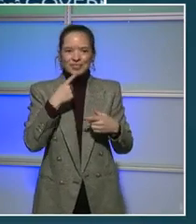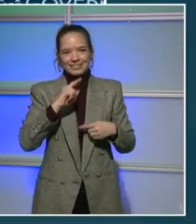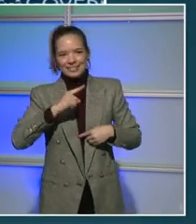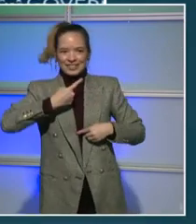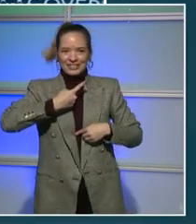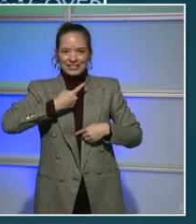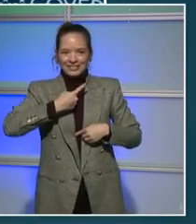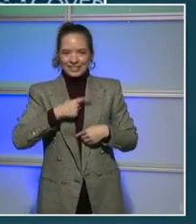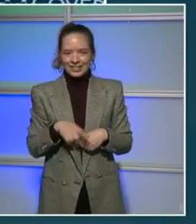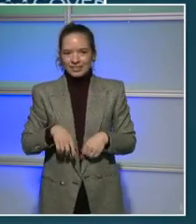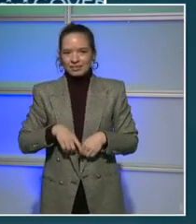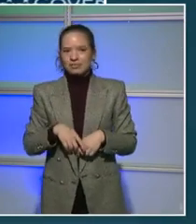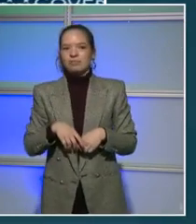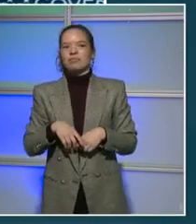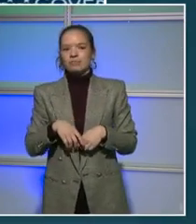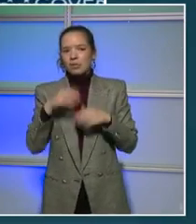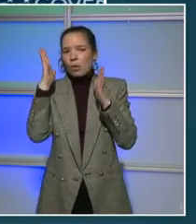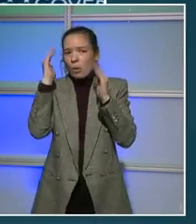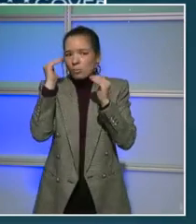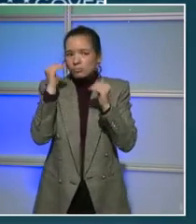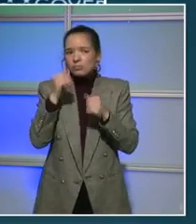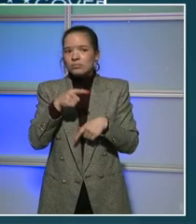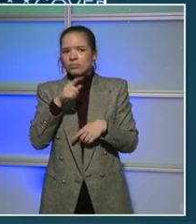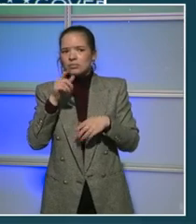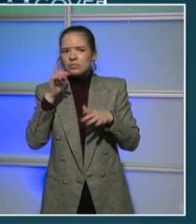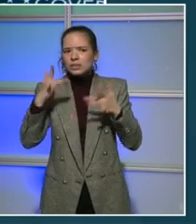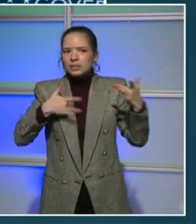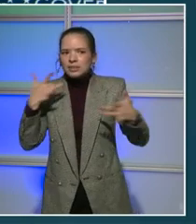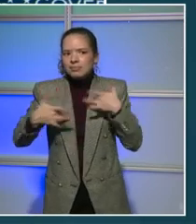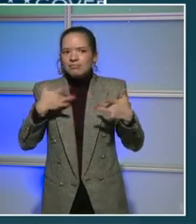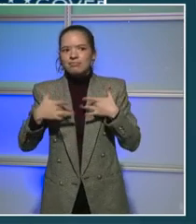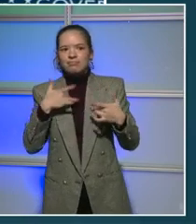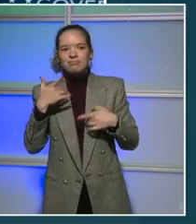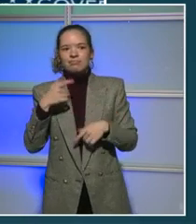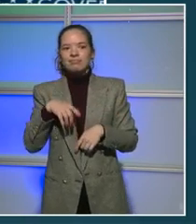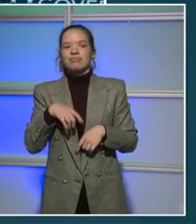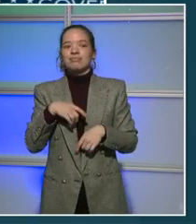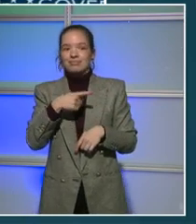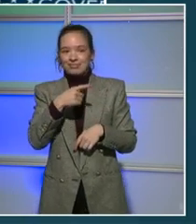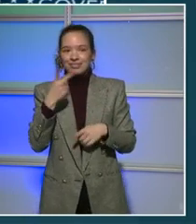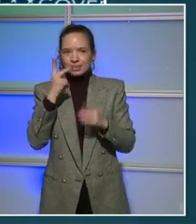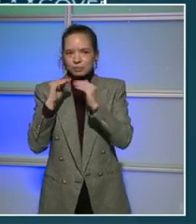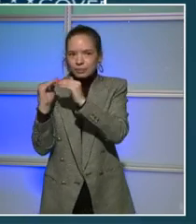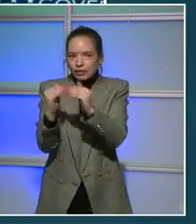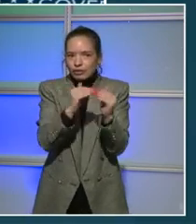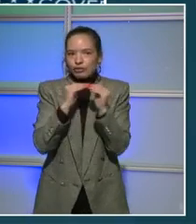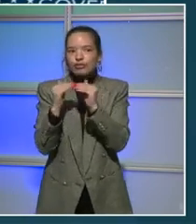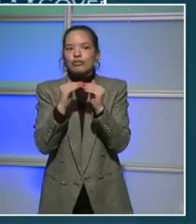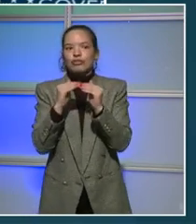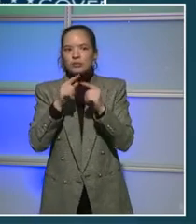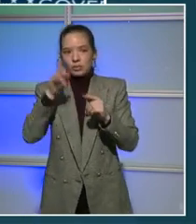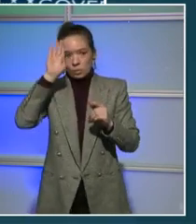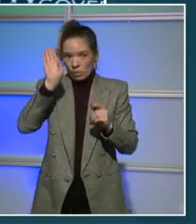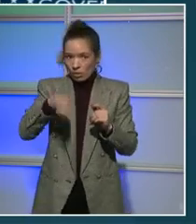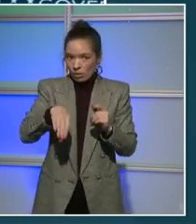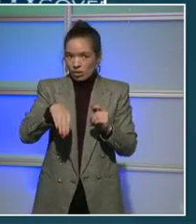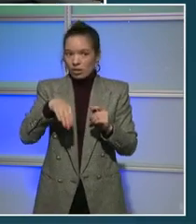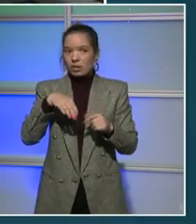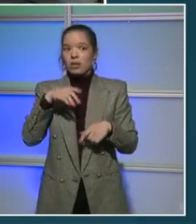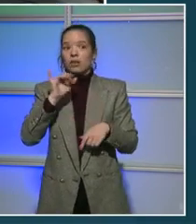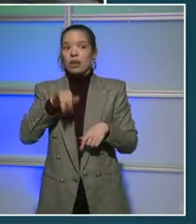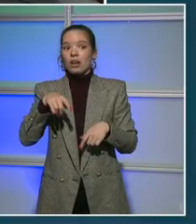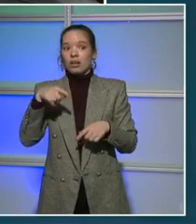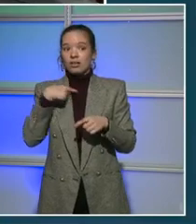is that you're going to hear some really exciting projects from my colleagues sitting next to me, but know one thing. We can make them all happen